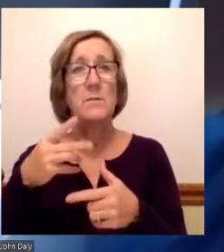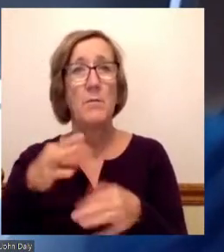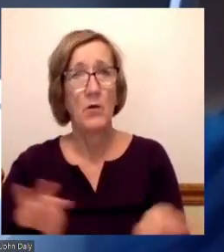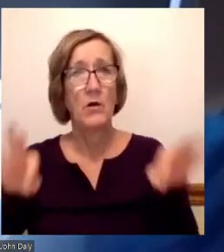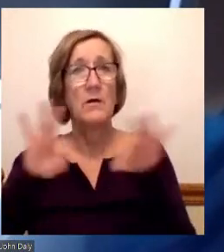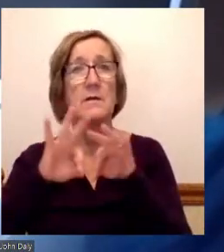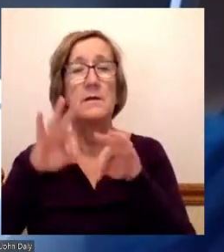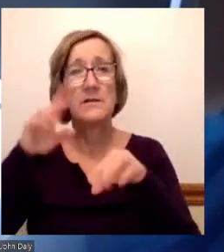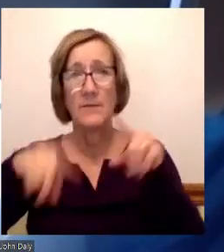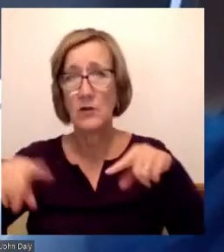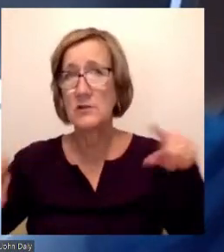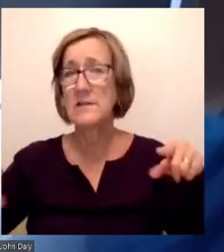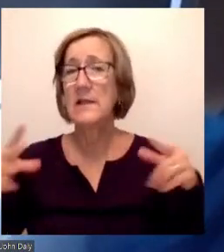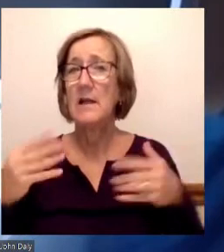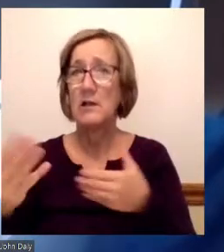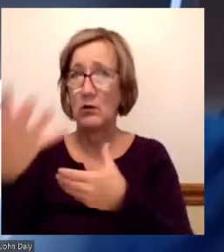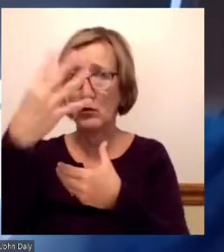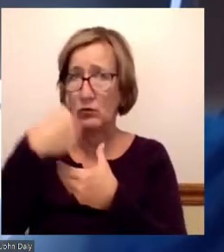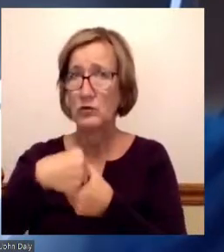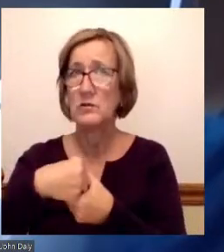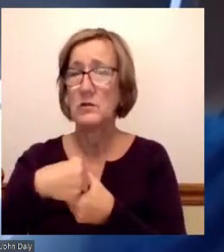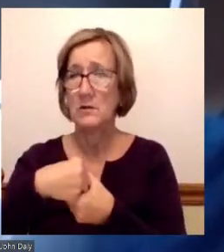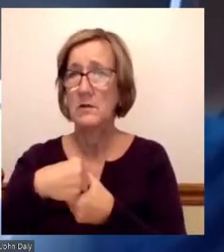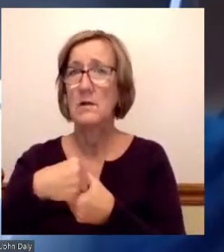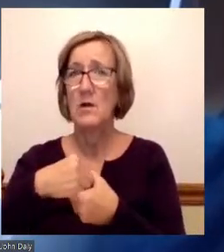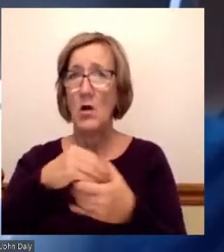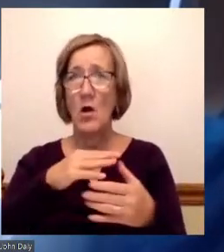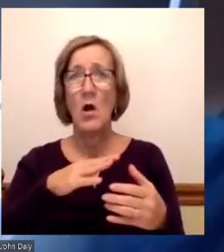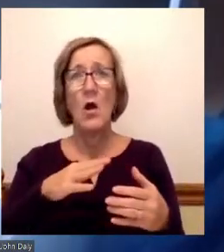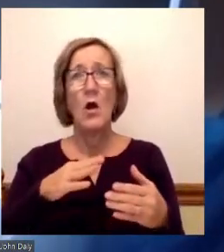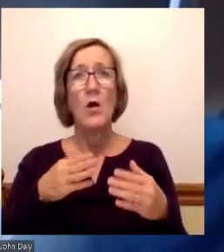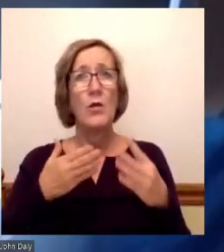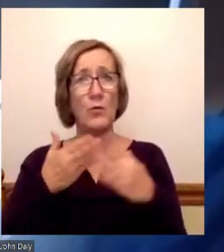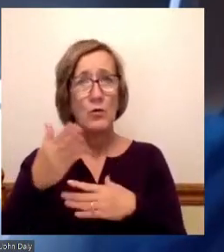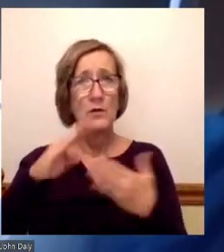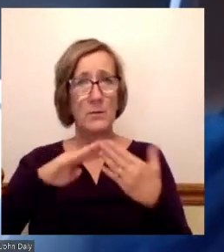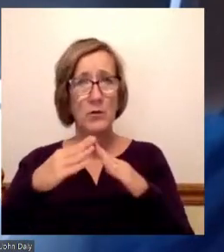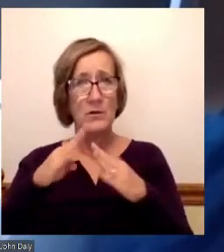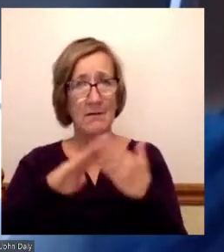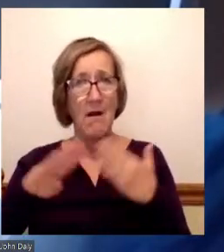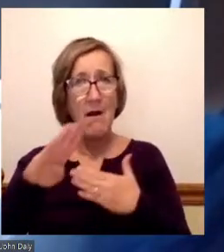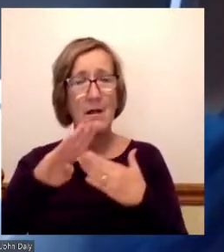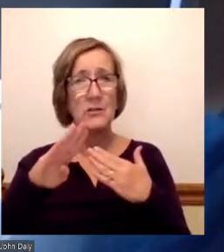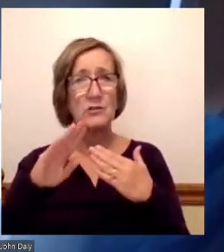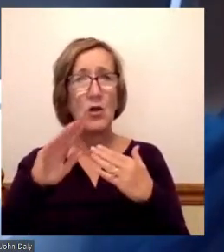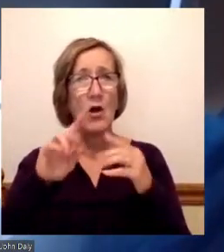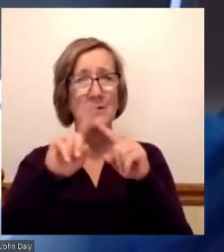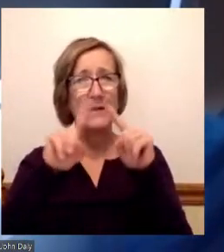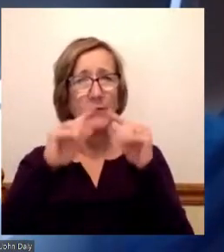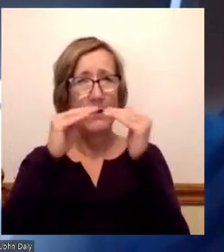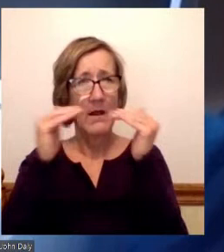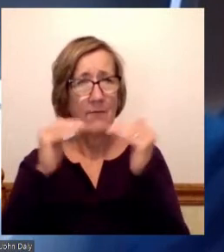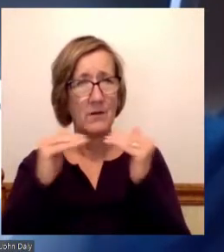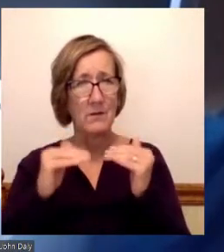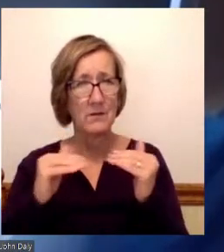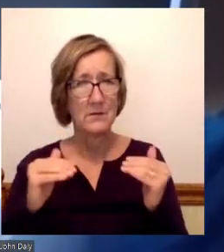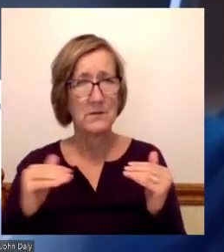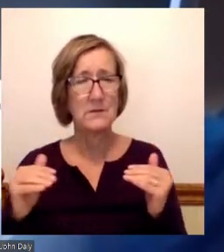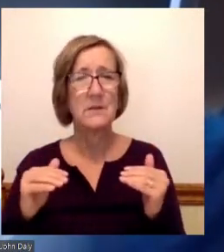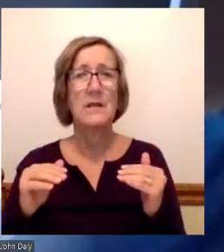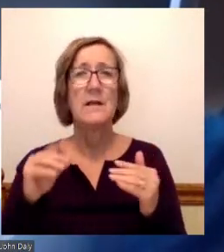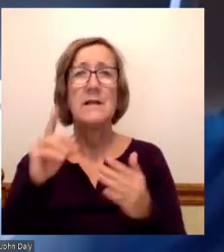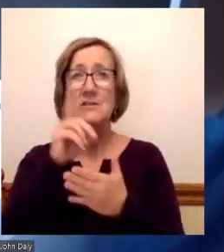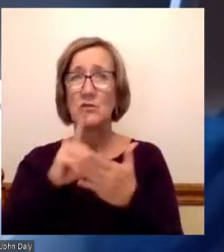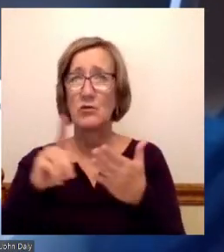tenants throughout my community college at all levels. And that, frankly, that discrimination